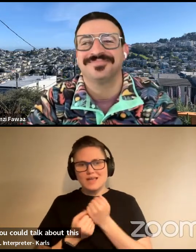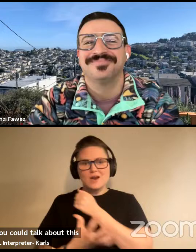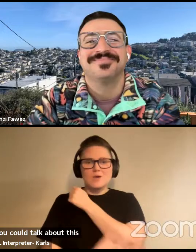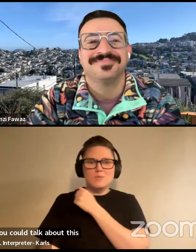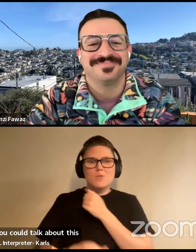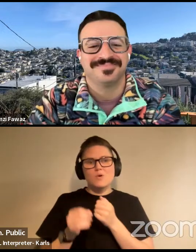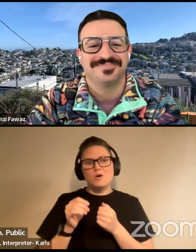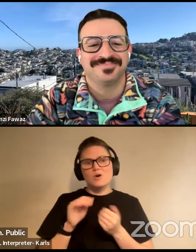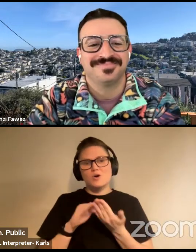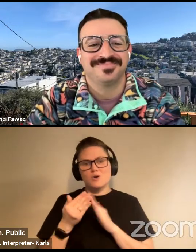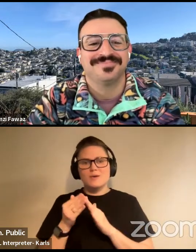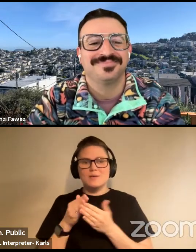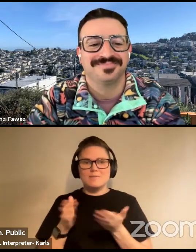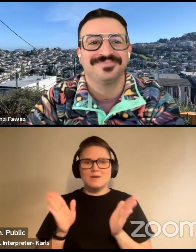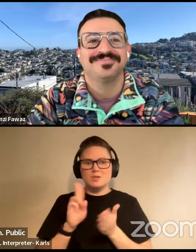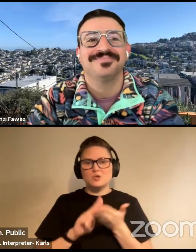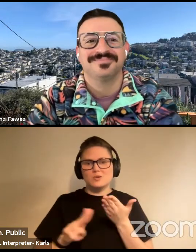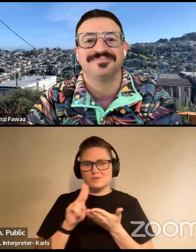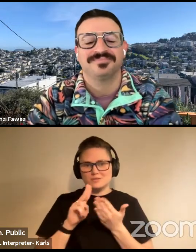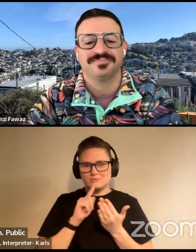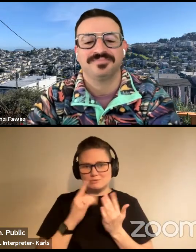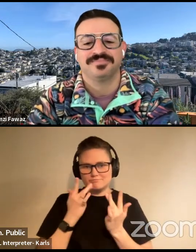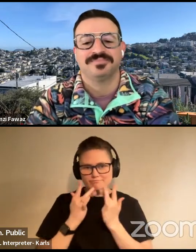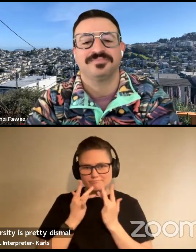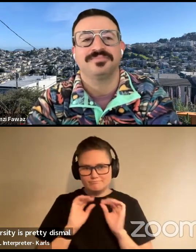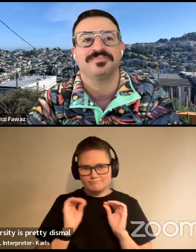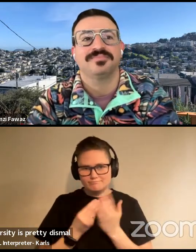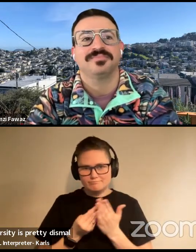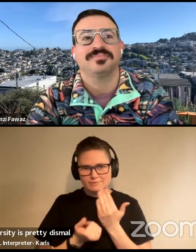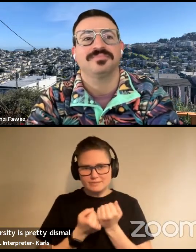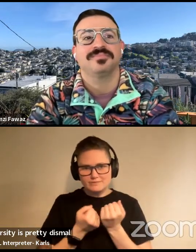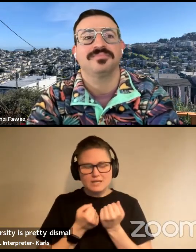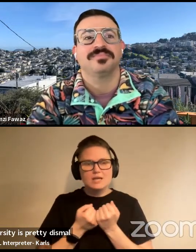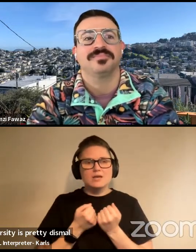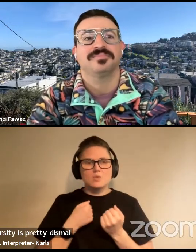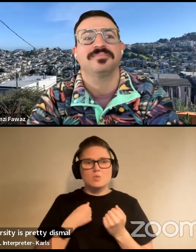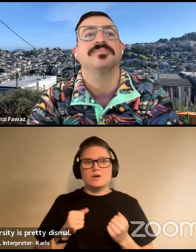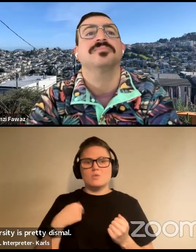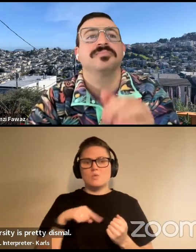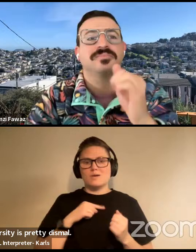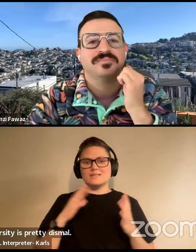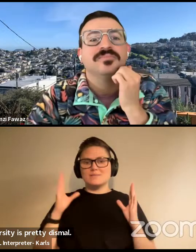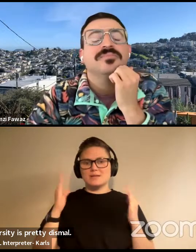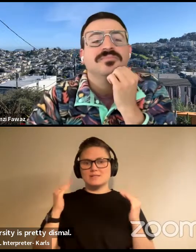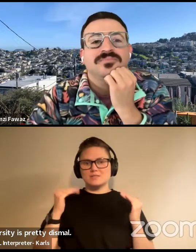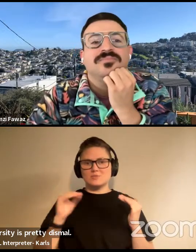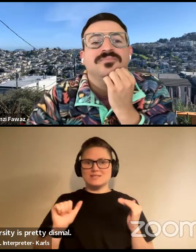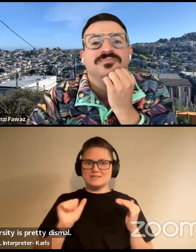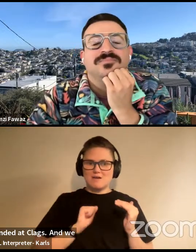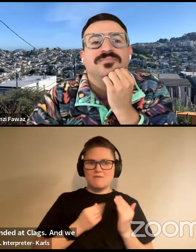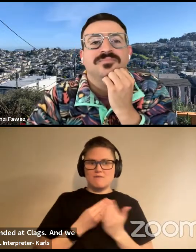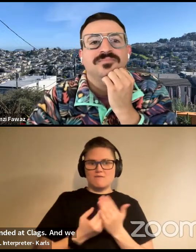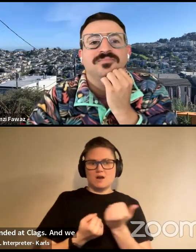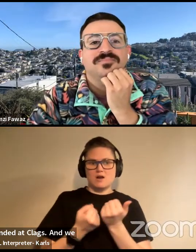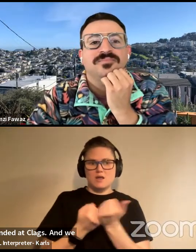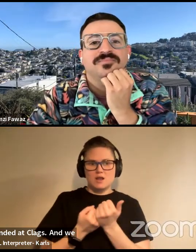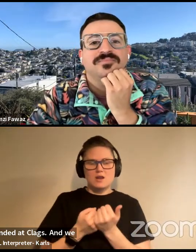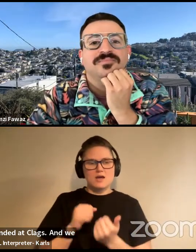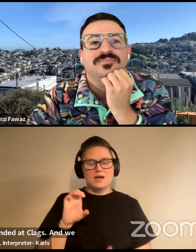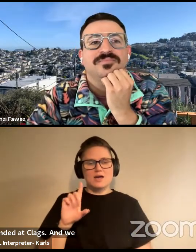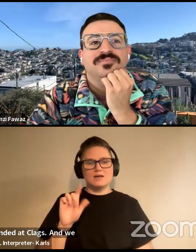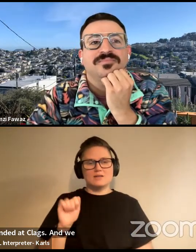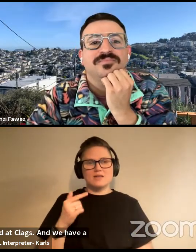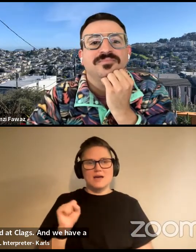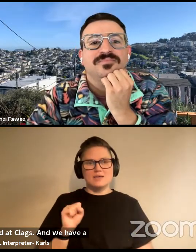university is pretty dismal. We're expected to be self-funded at Clags and we have a very, very, very, very